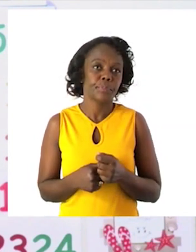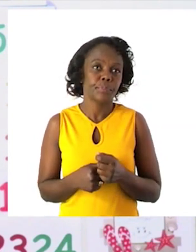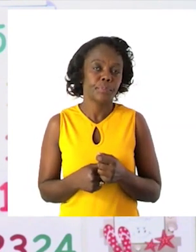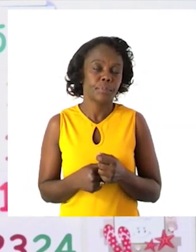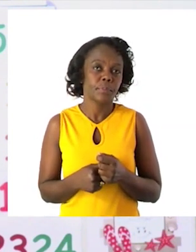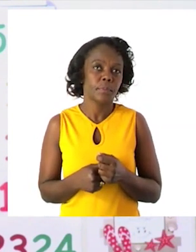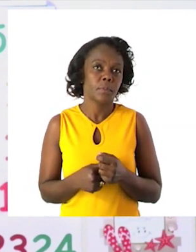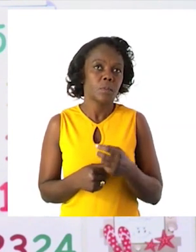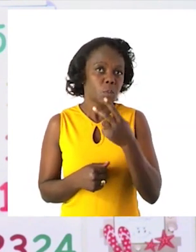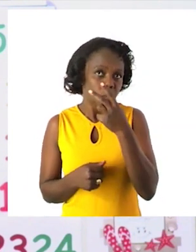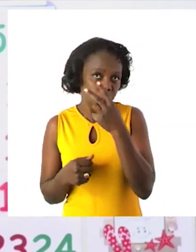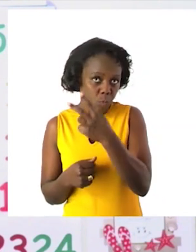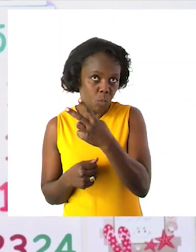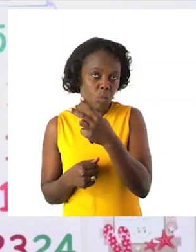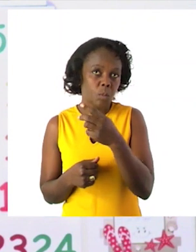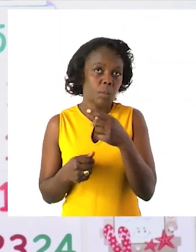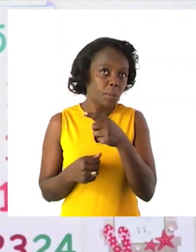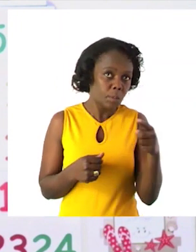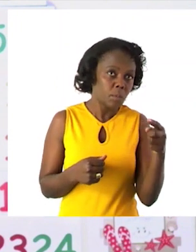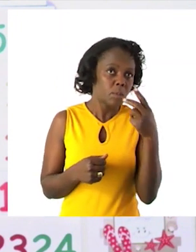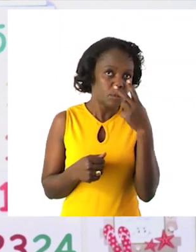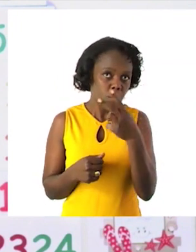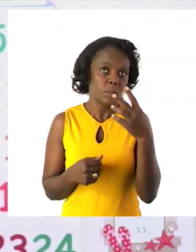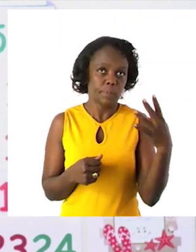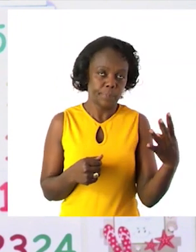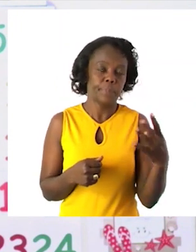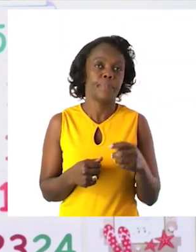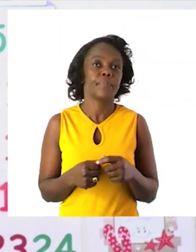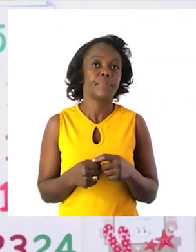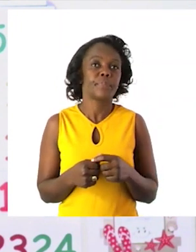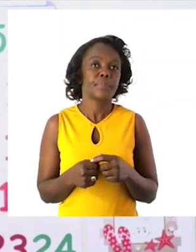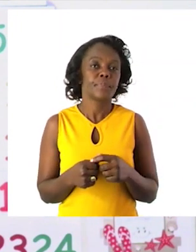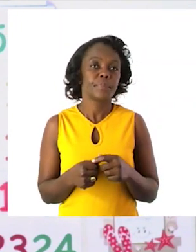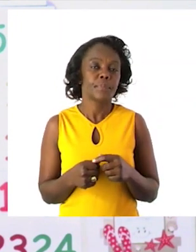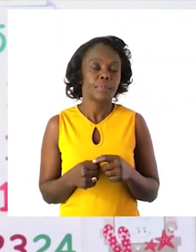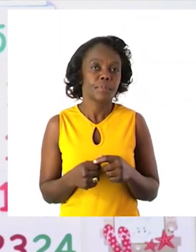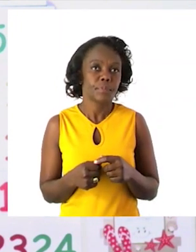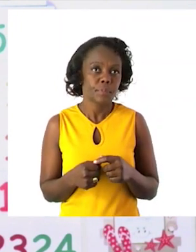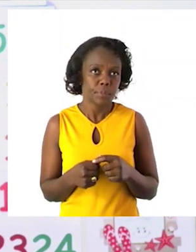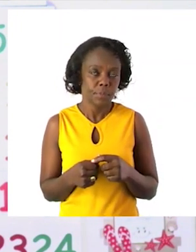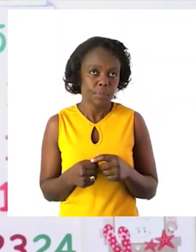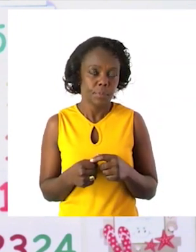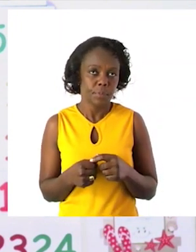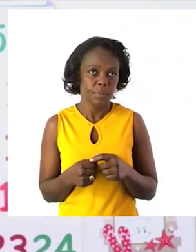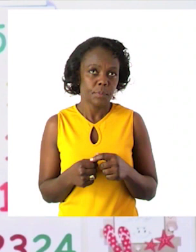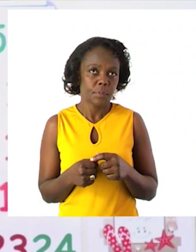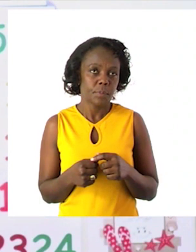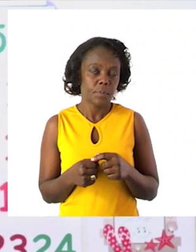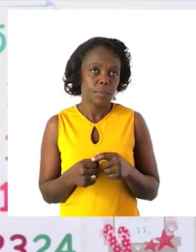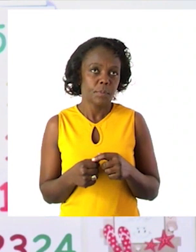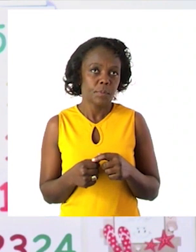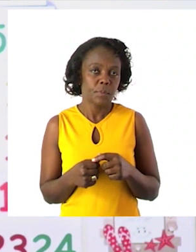up to 24 and downwards you can continue alone at home. All right what do we do when we count in two?